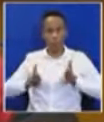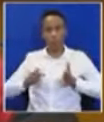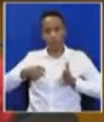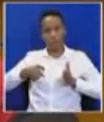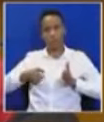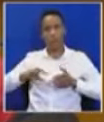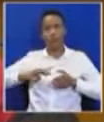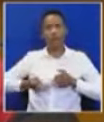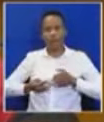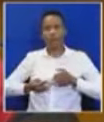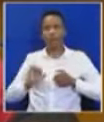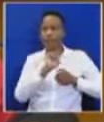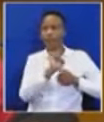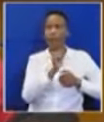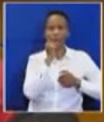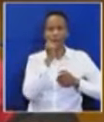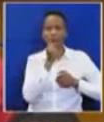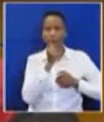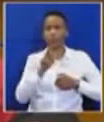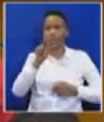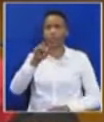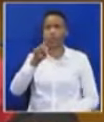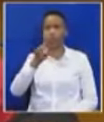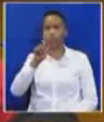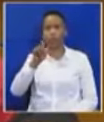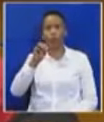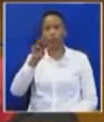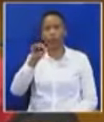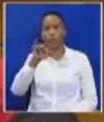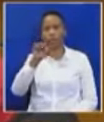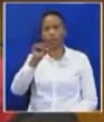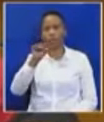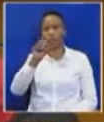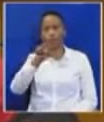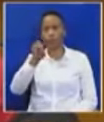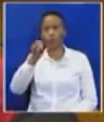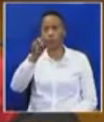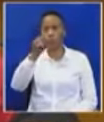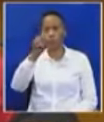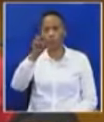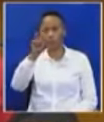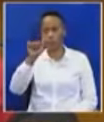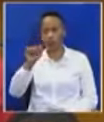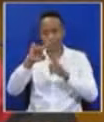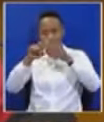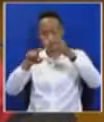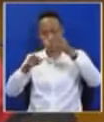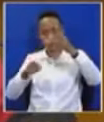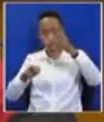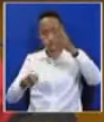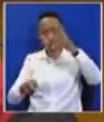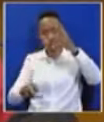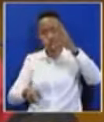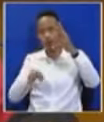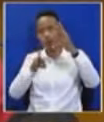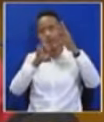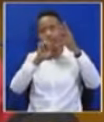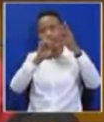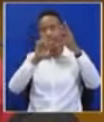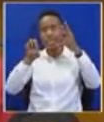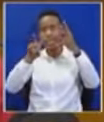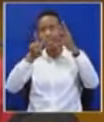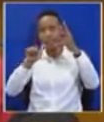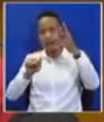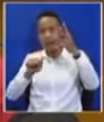Tuahlamini, Zolile Kumalo, Siem Li, Anene Boizen, River Stienkap, Karabo Mkwena,